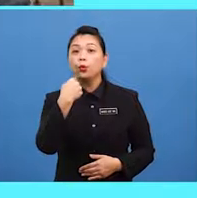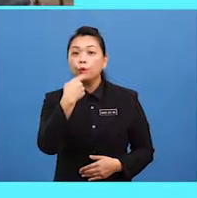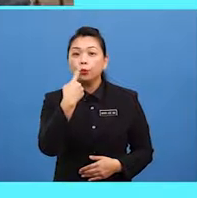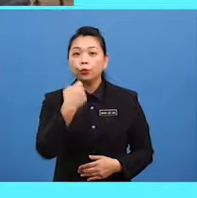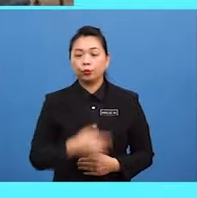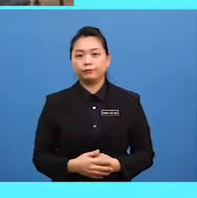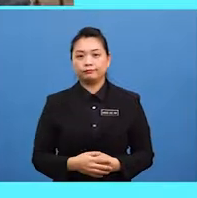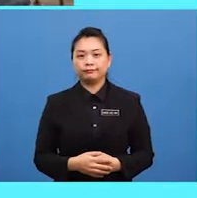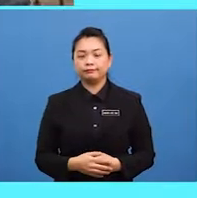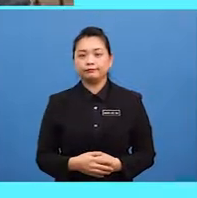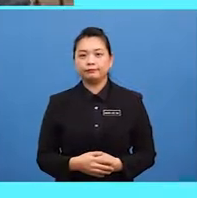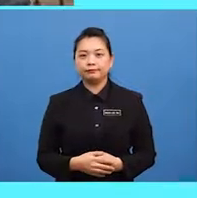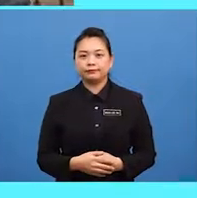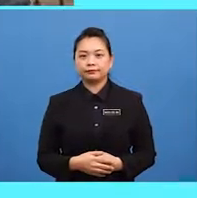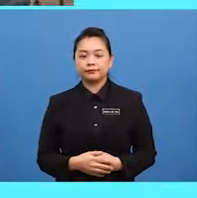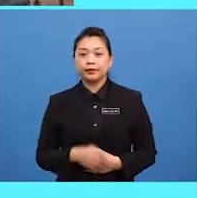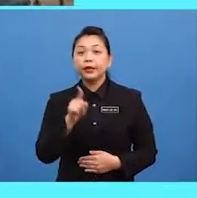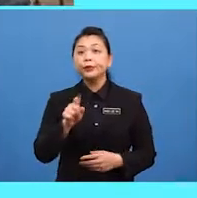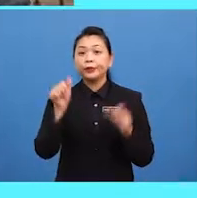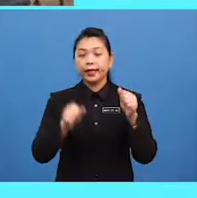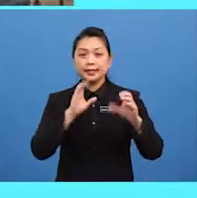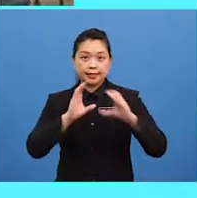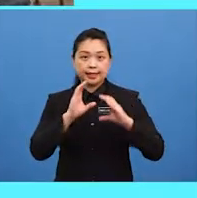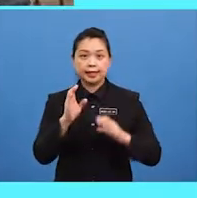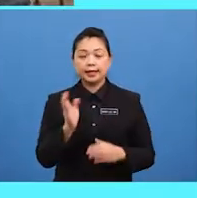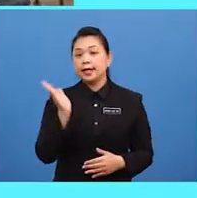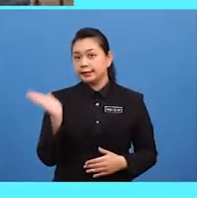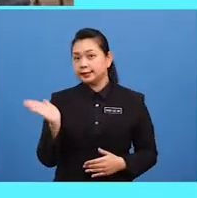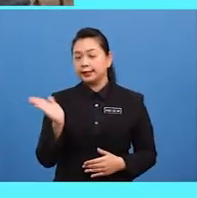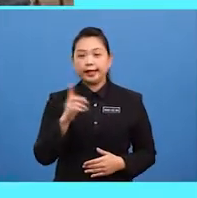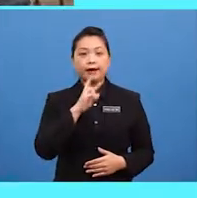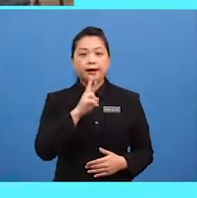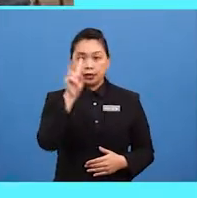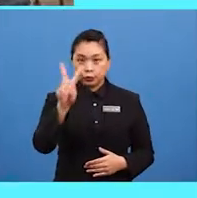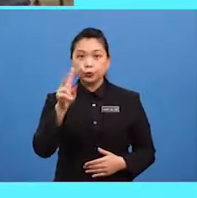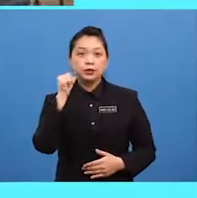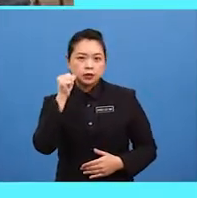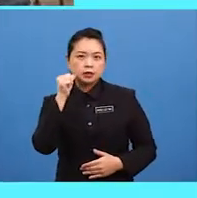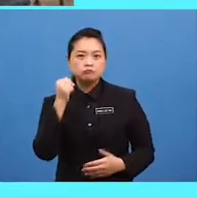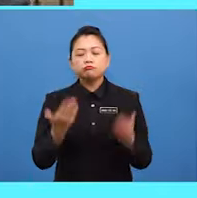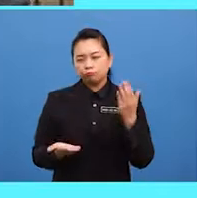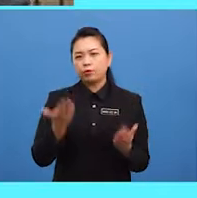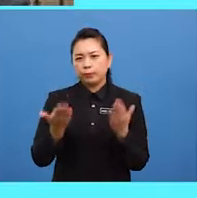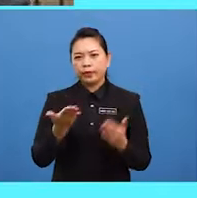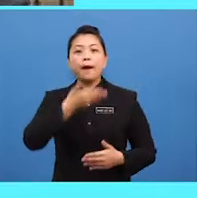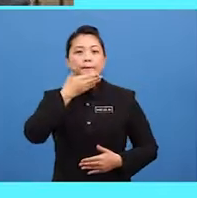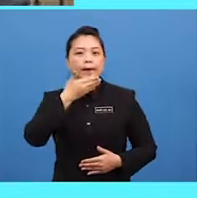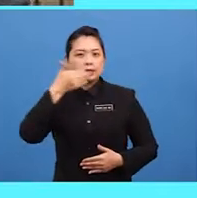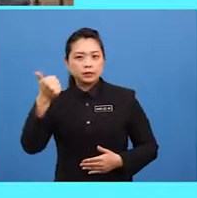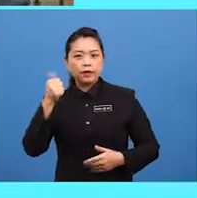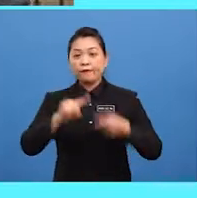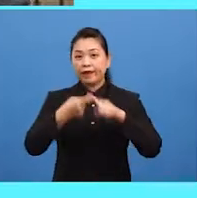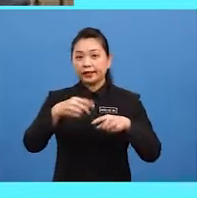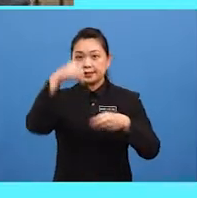firstly firstly you can say there are two girls who are probably best friends in